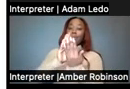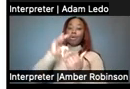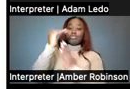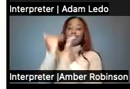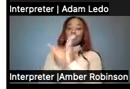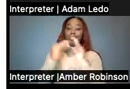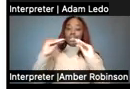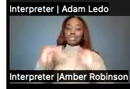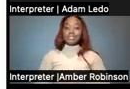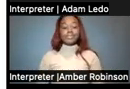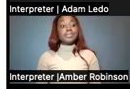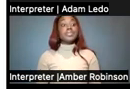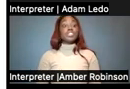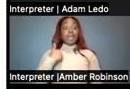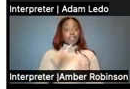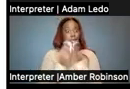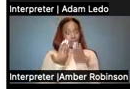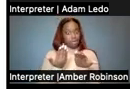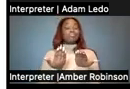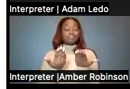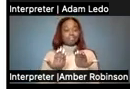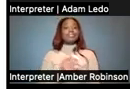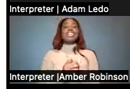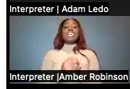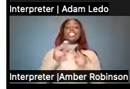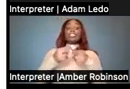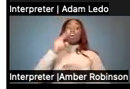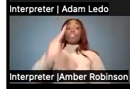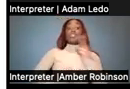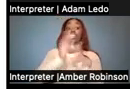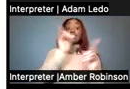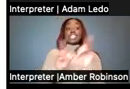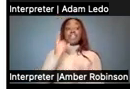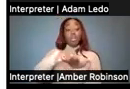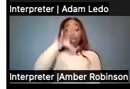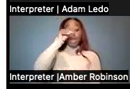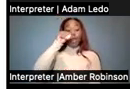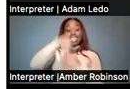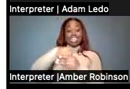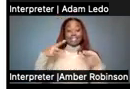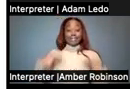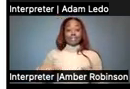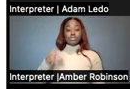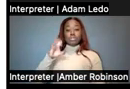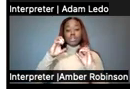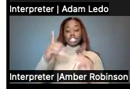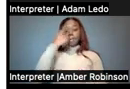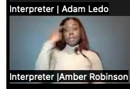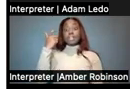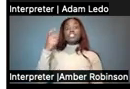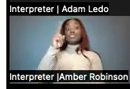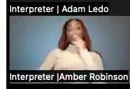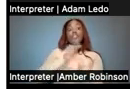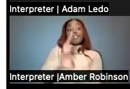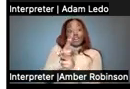And so there's a book, imagine that it's called universal design for learning and physical education, because universal design for